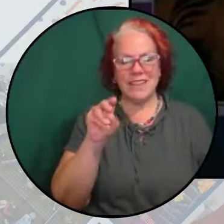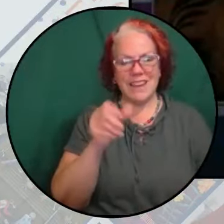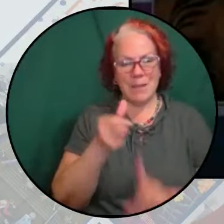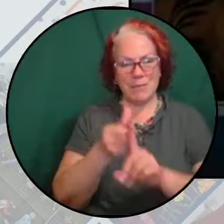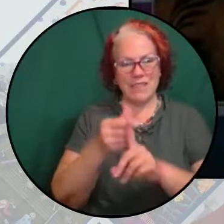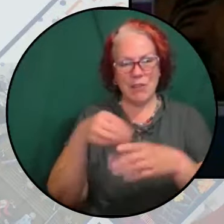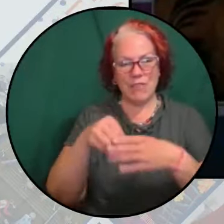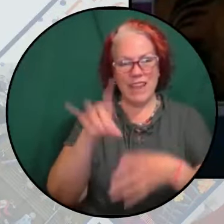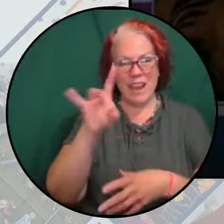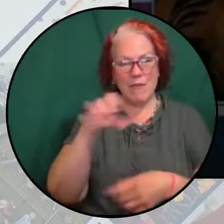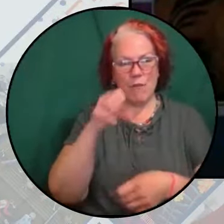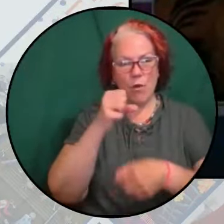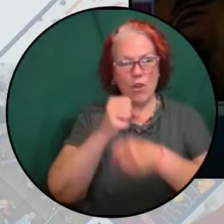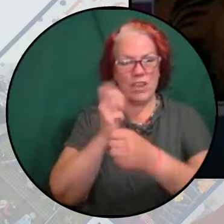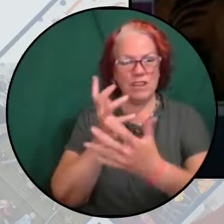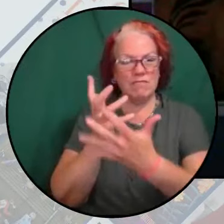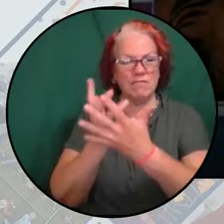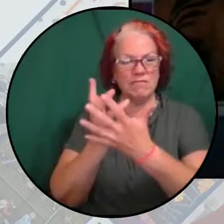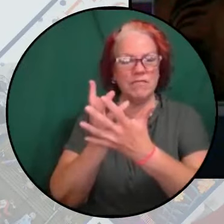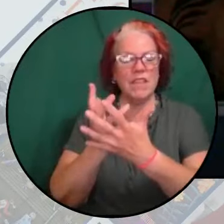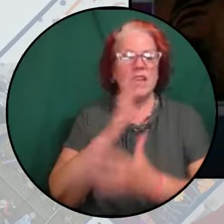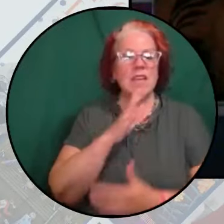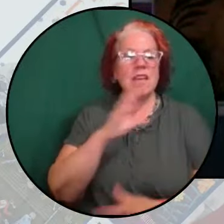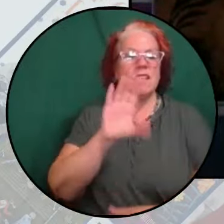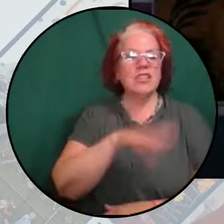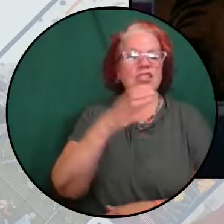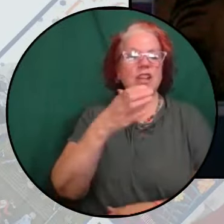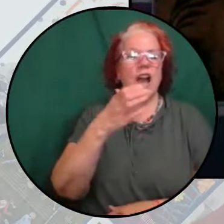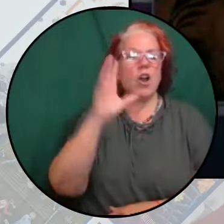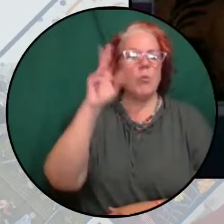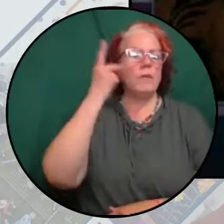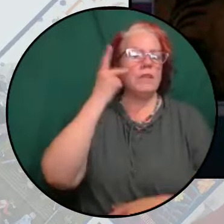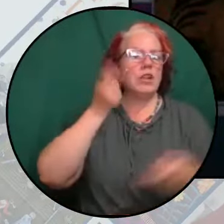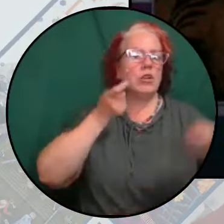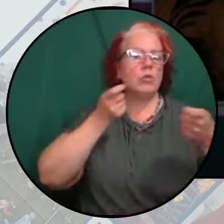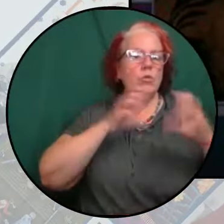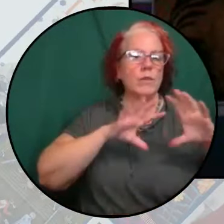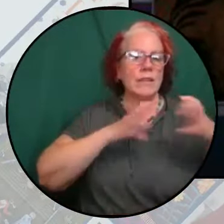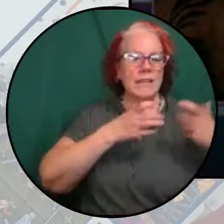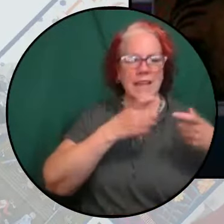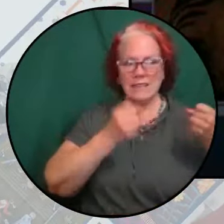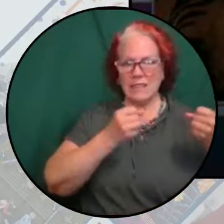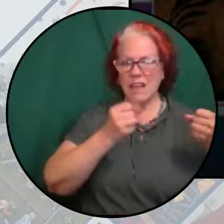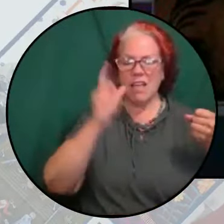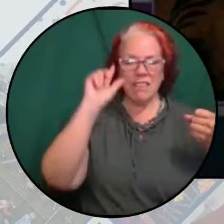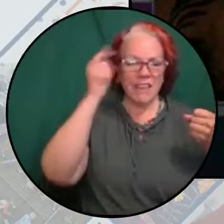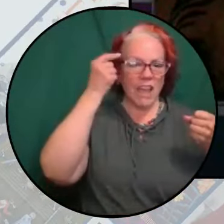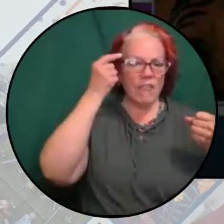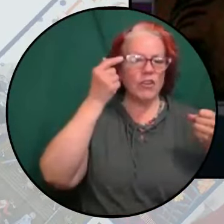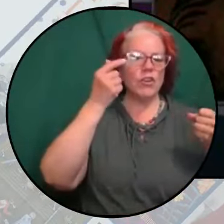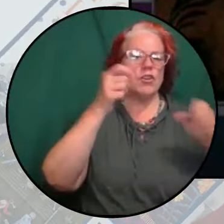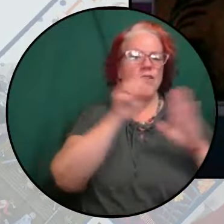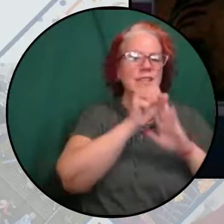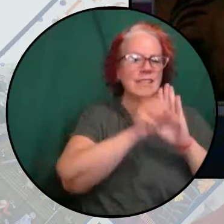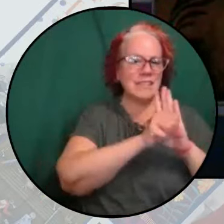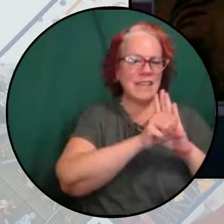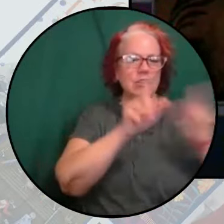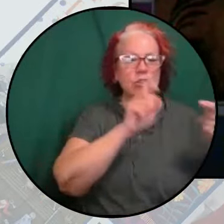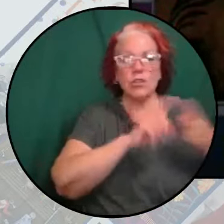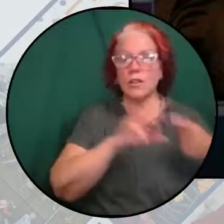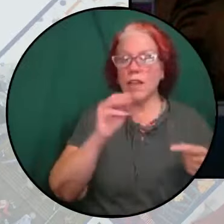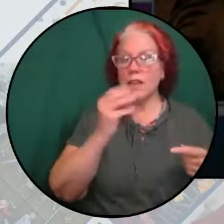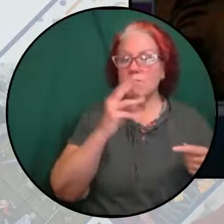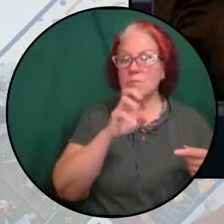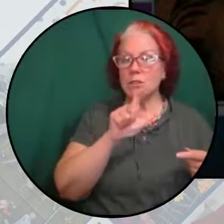enabled by the Chicago political ruling class, the governor, state's attorney, and Michelle Obama,